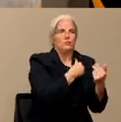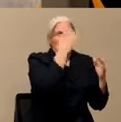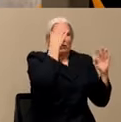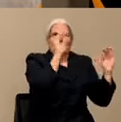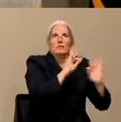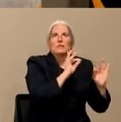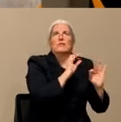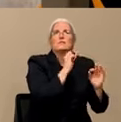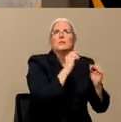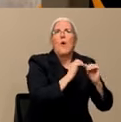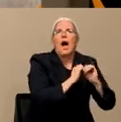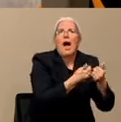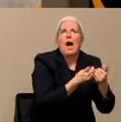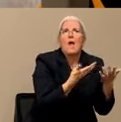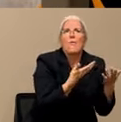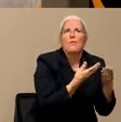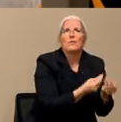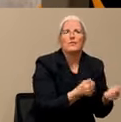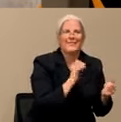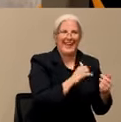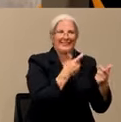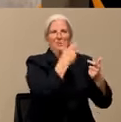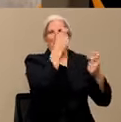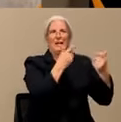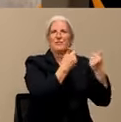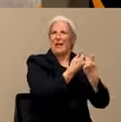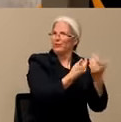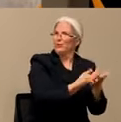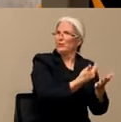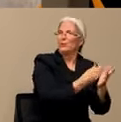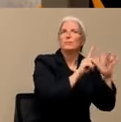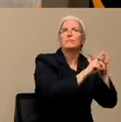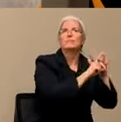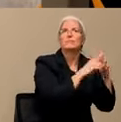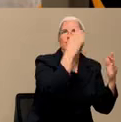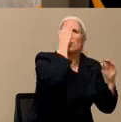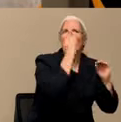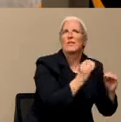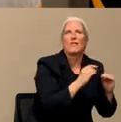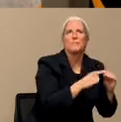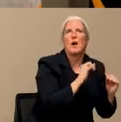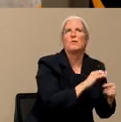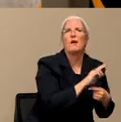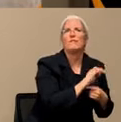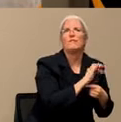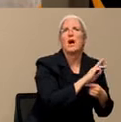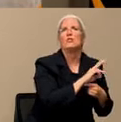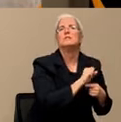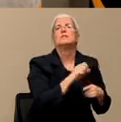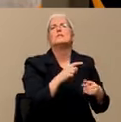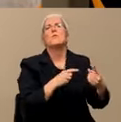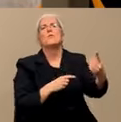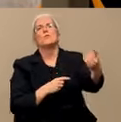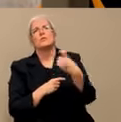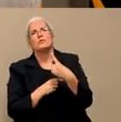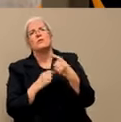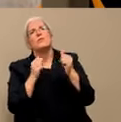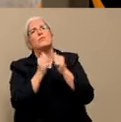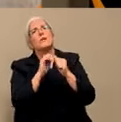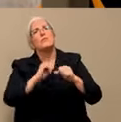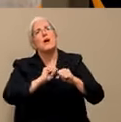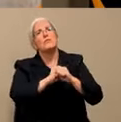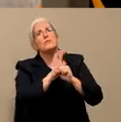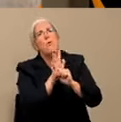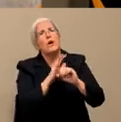One of the challenges. So, with the coronavirus, who can this impact? We've heard a lot